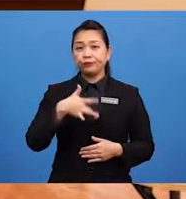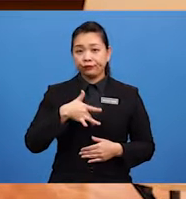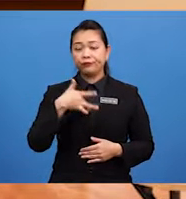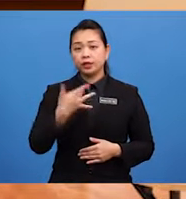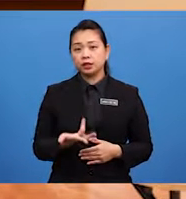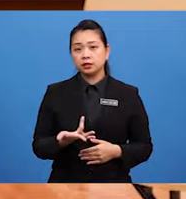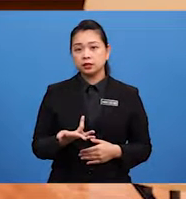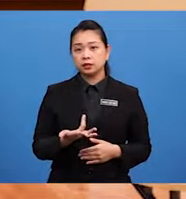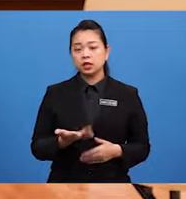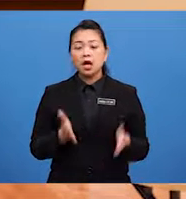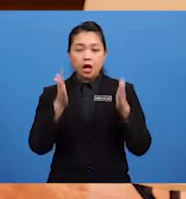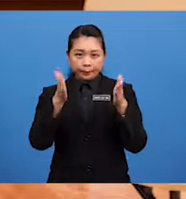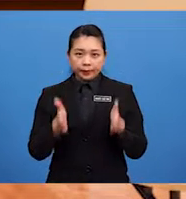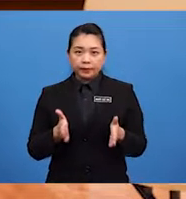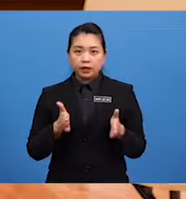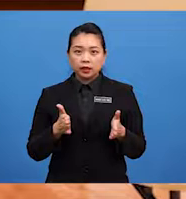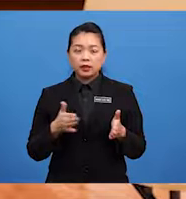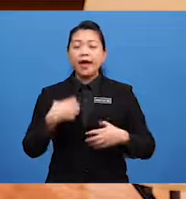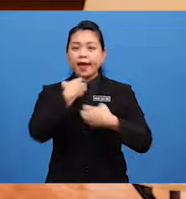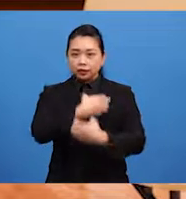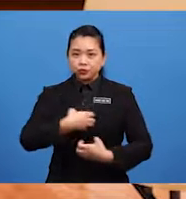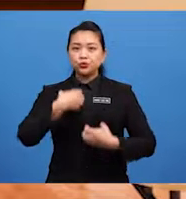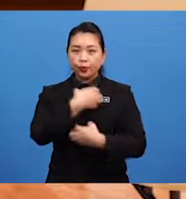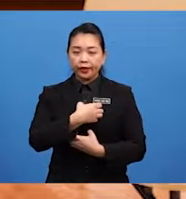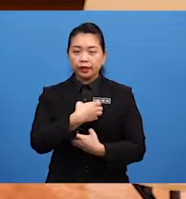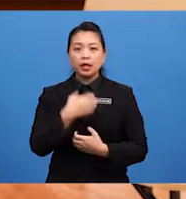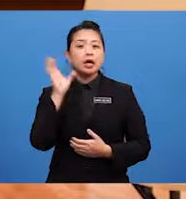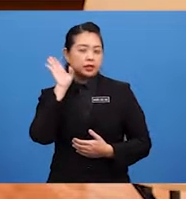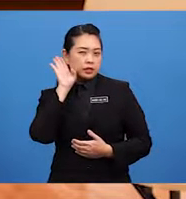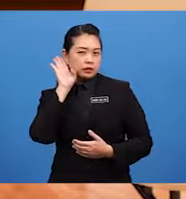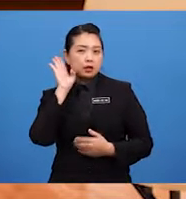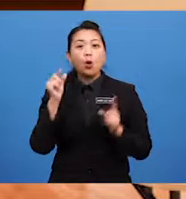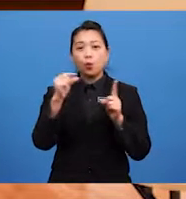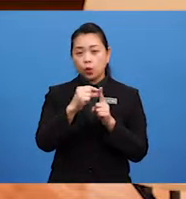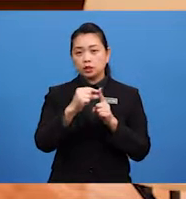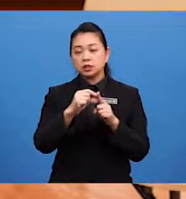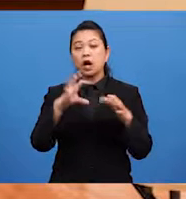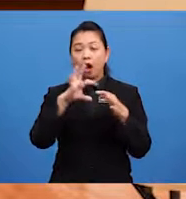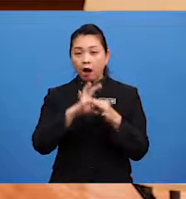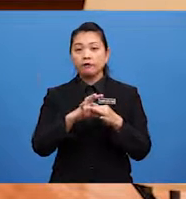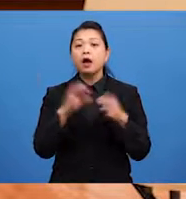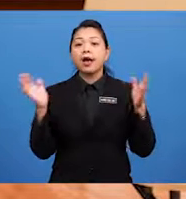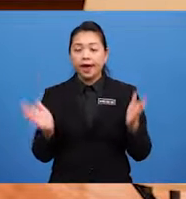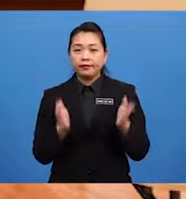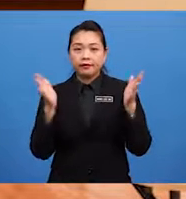People enjoy hearing words of encouragement